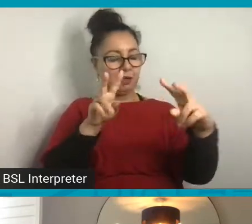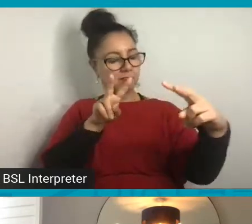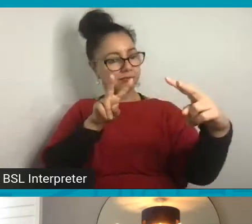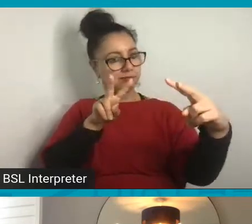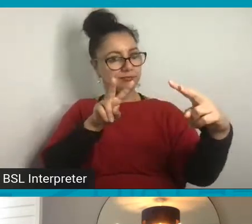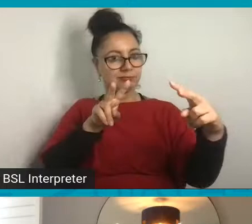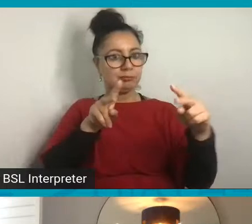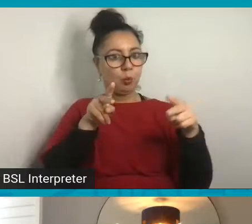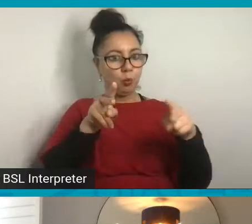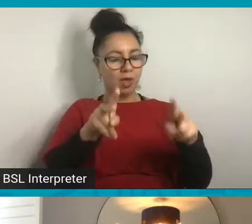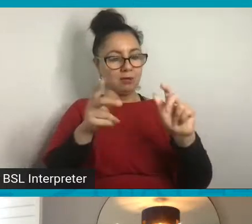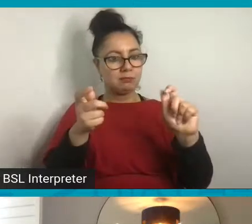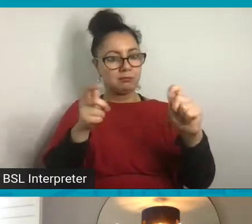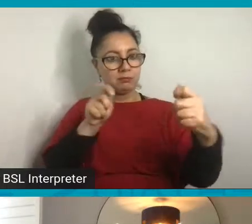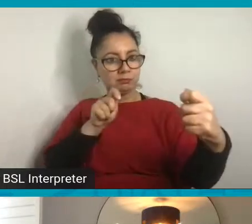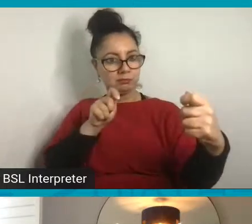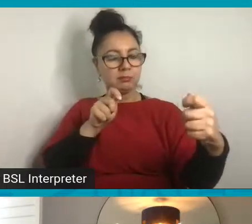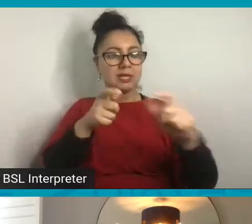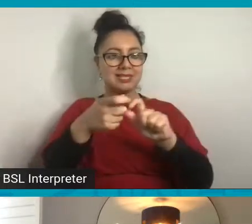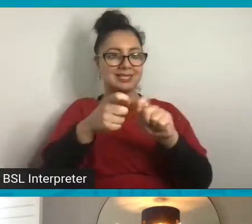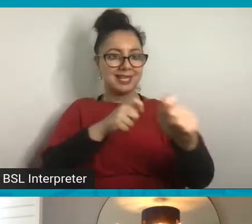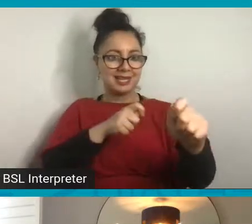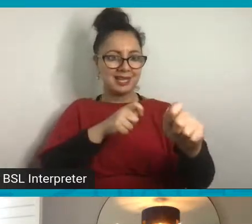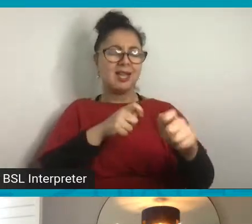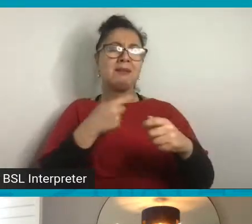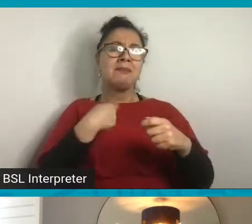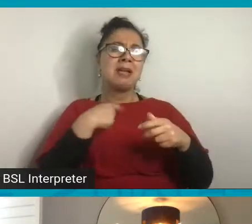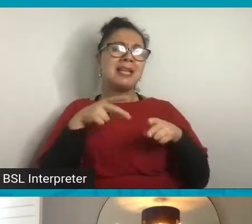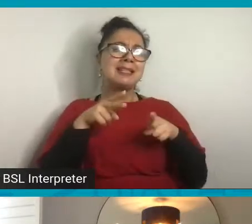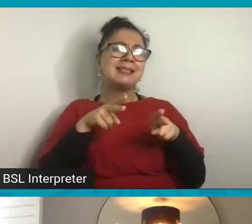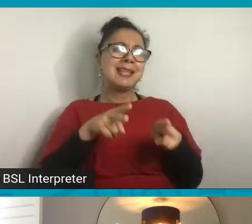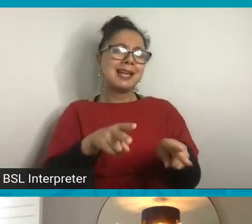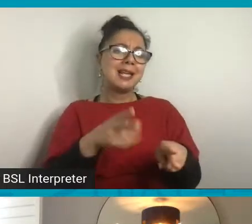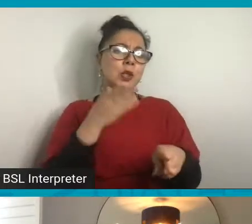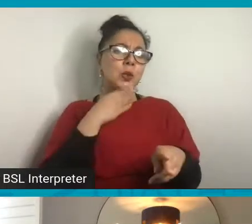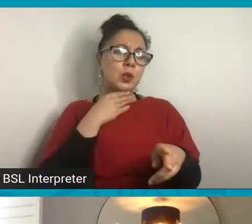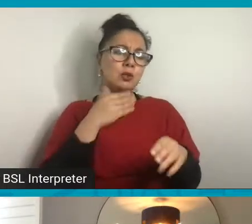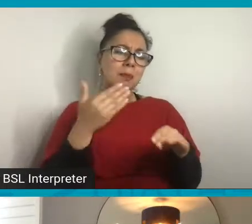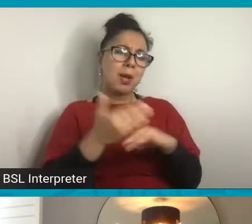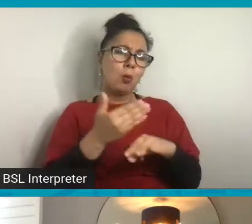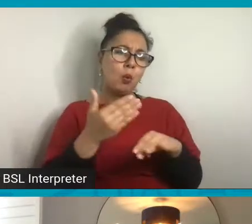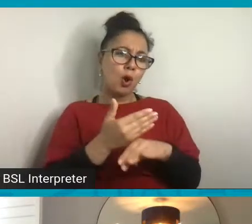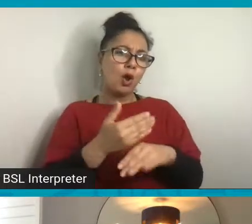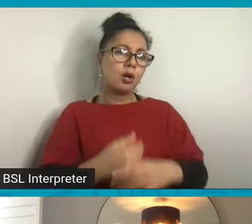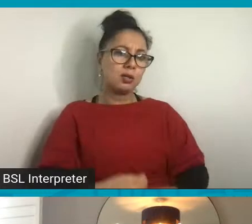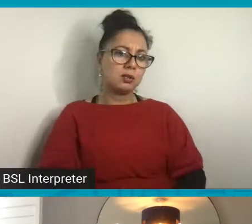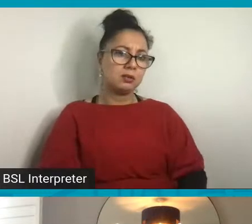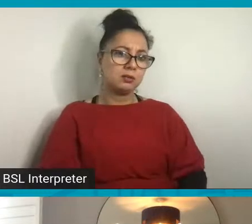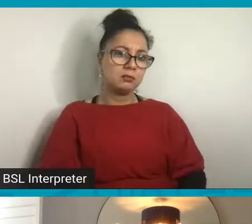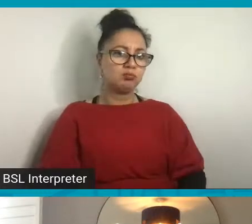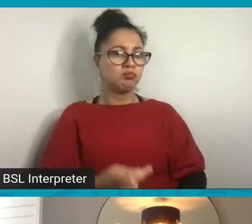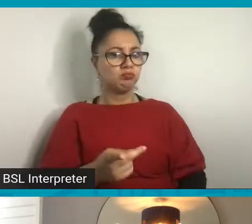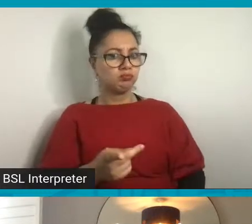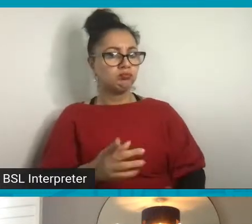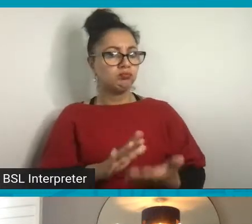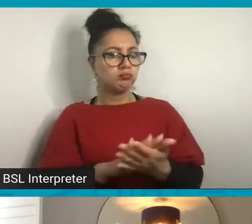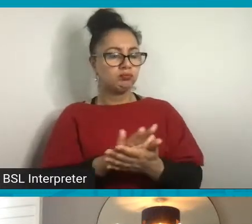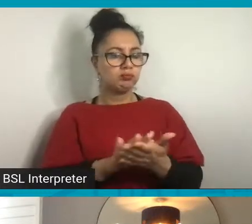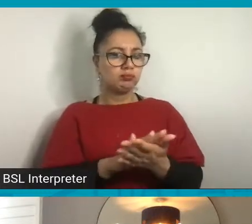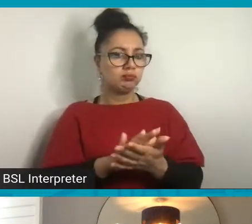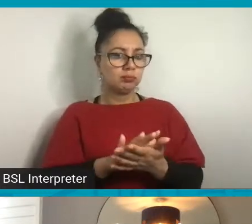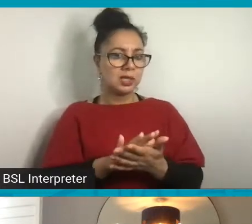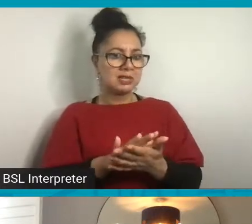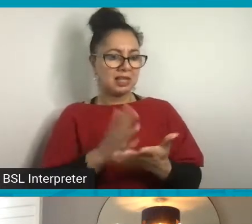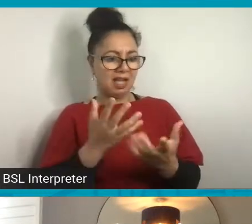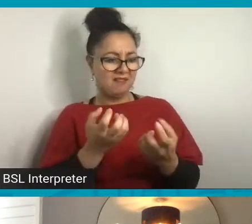magazine here. And this is a technique I often use in my work as well. And it gives just an interesting texture